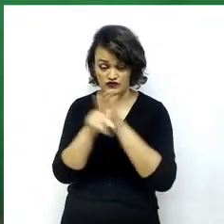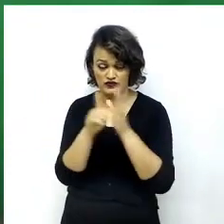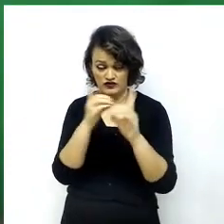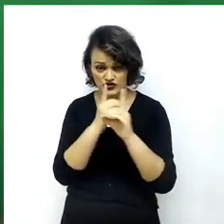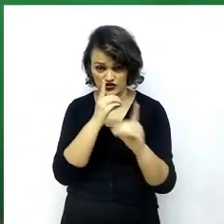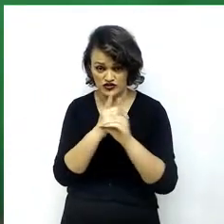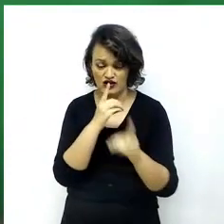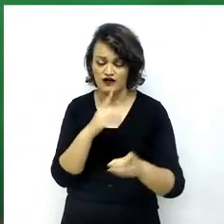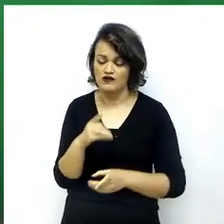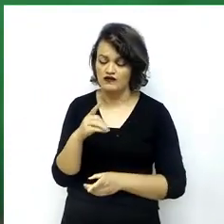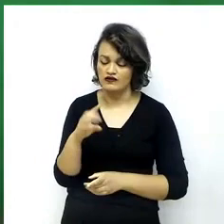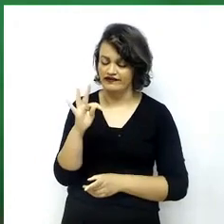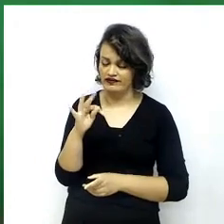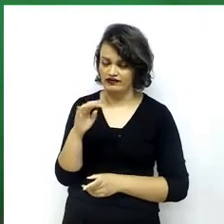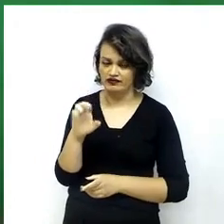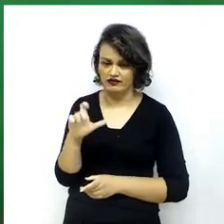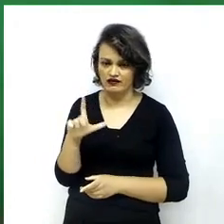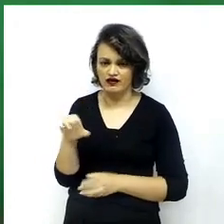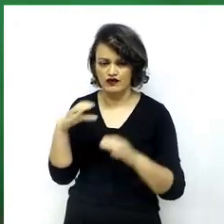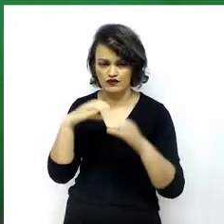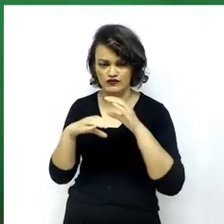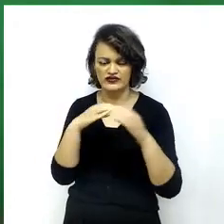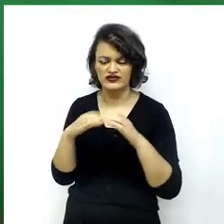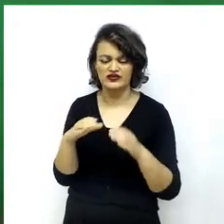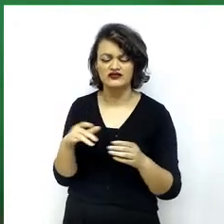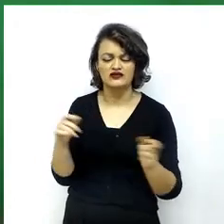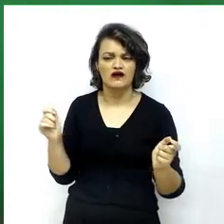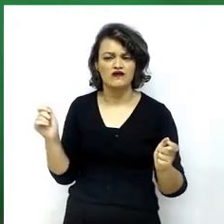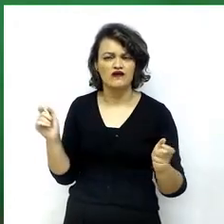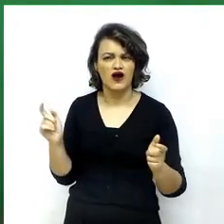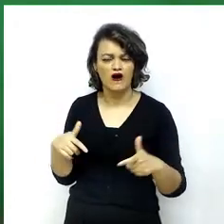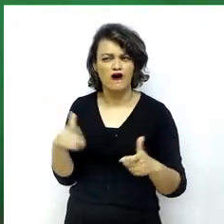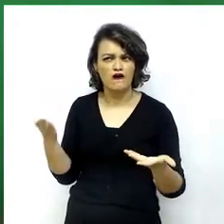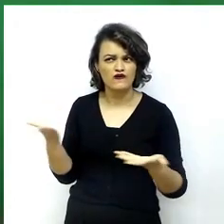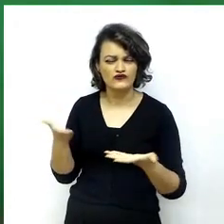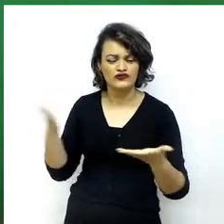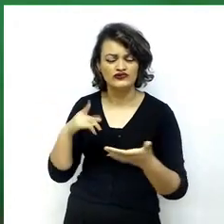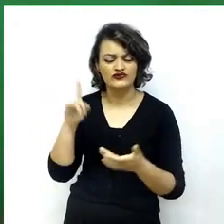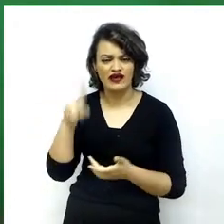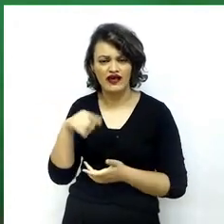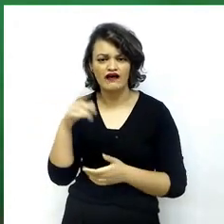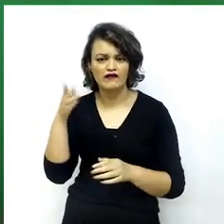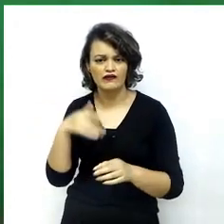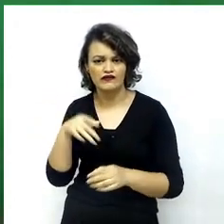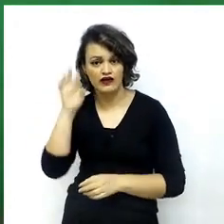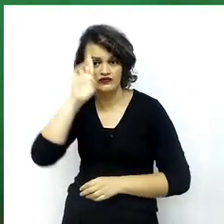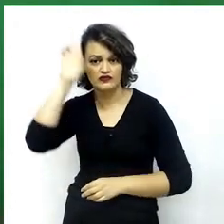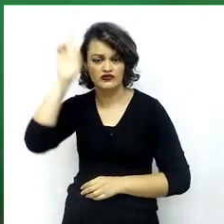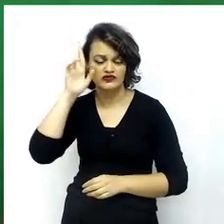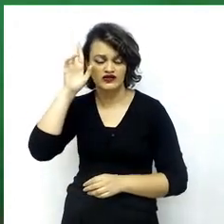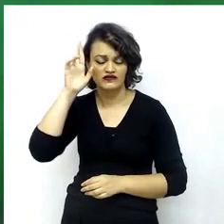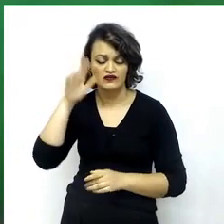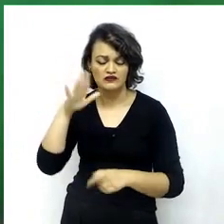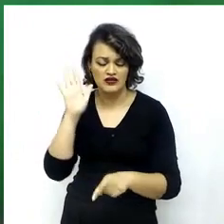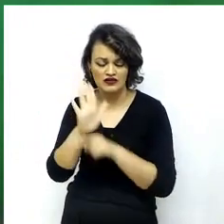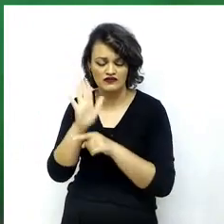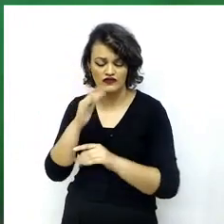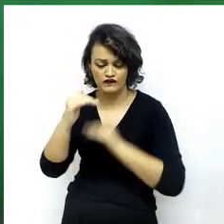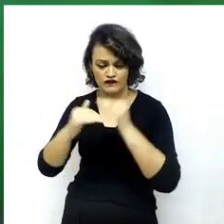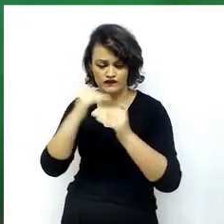telecommunications constituem today, perhaps, the line of front that will decide the future of society,